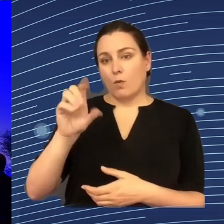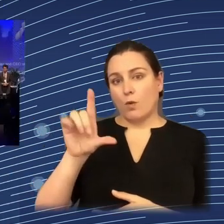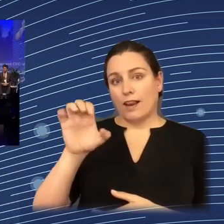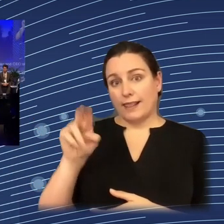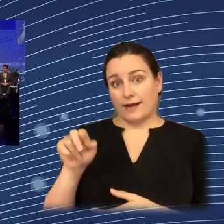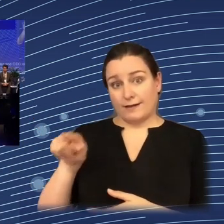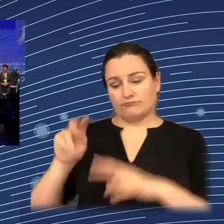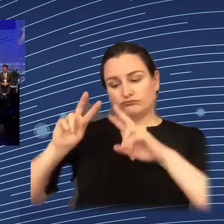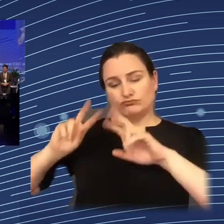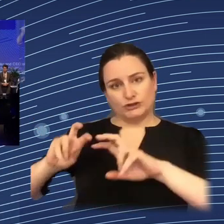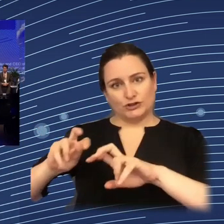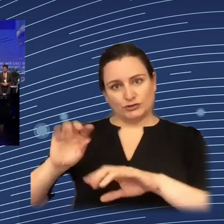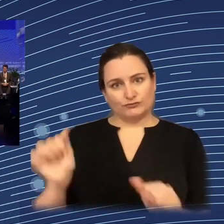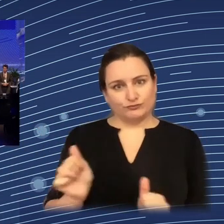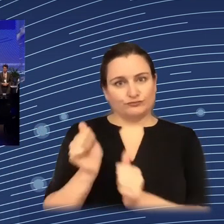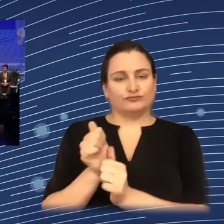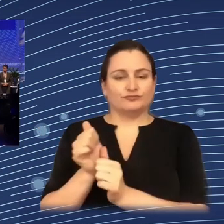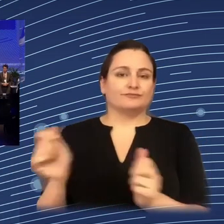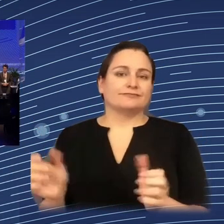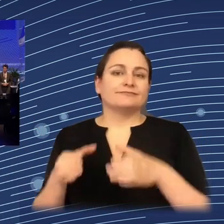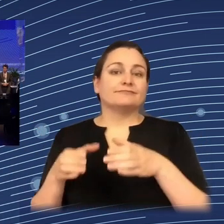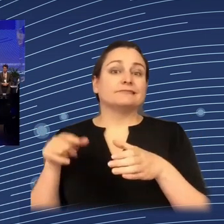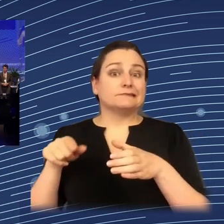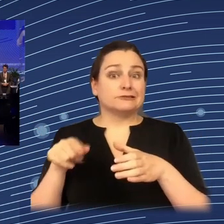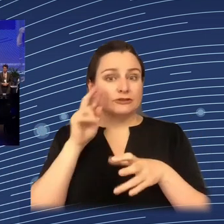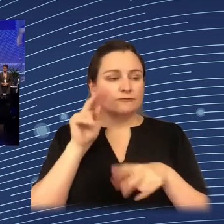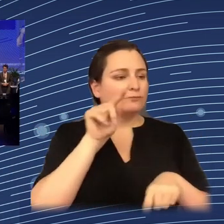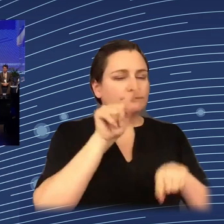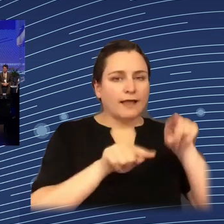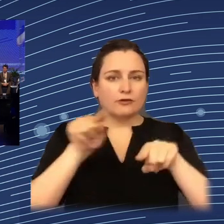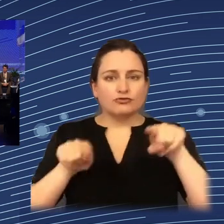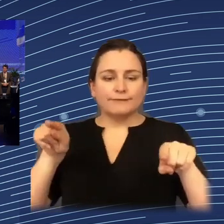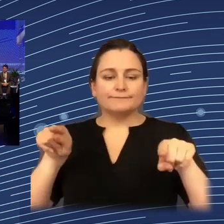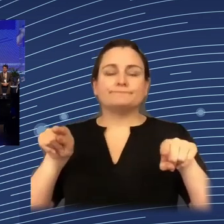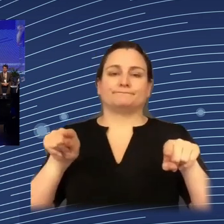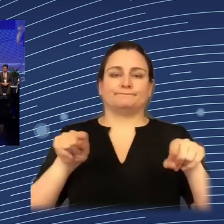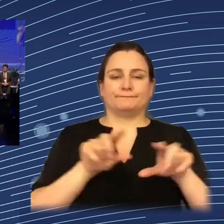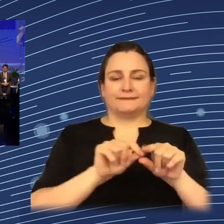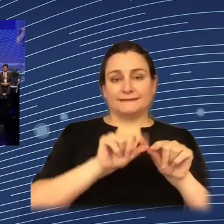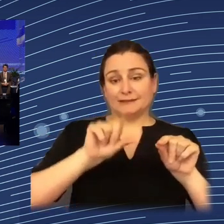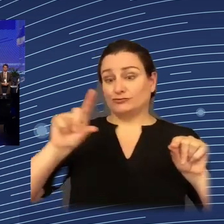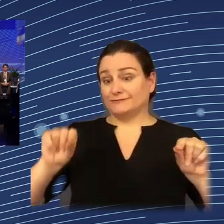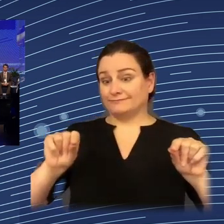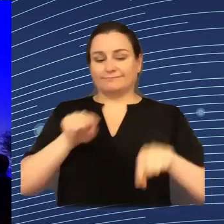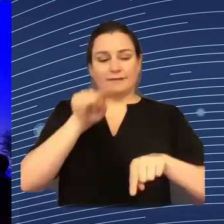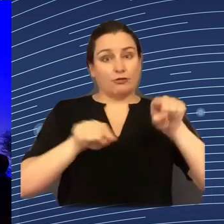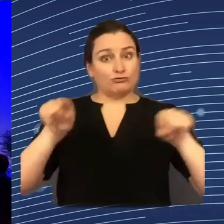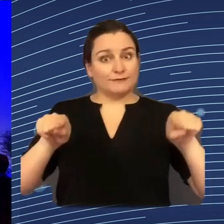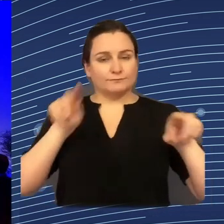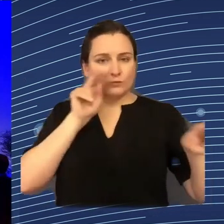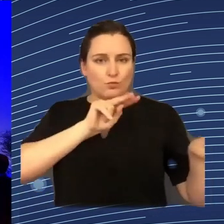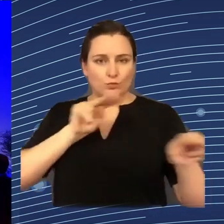of Münster and also an advisor for Algorithm Watch in Germany. Now, very briefly, the topic of today's workshop